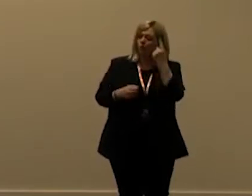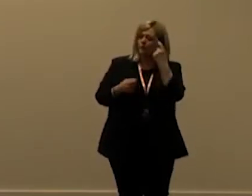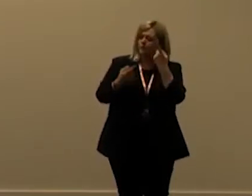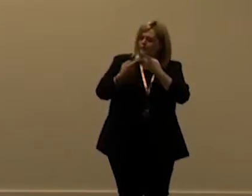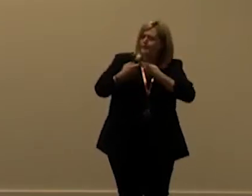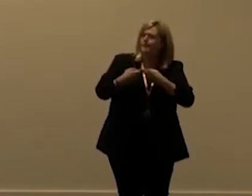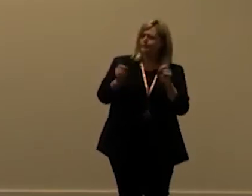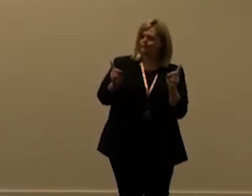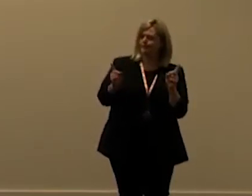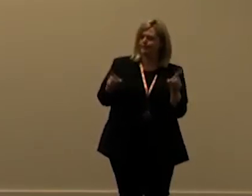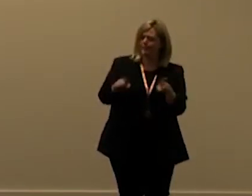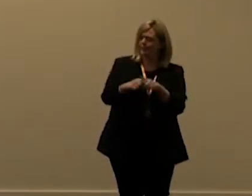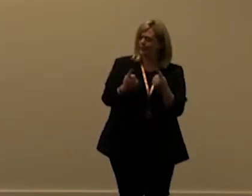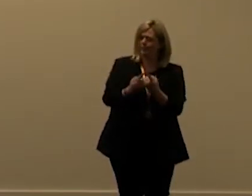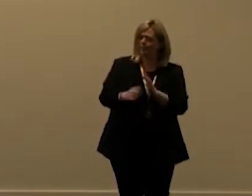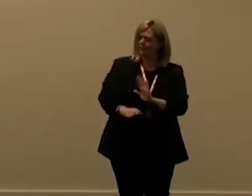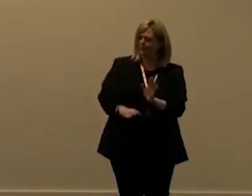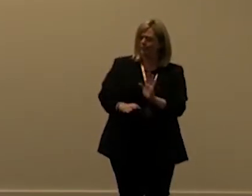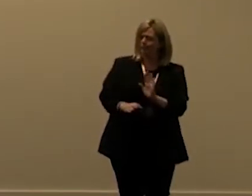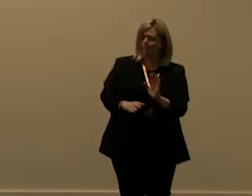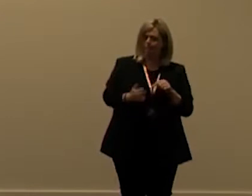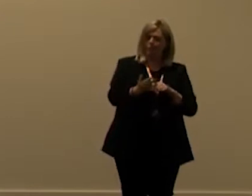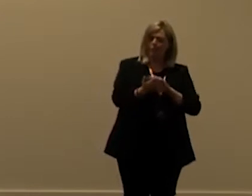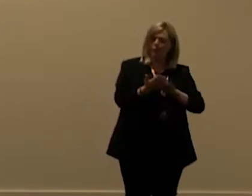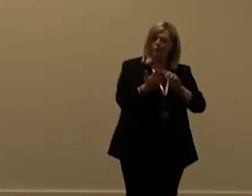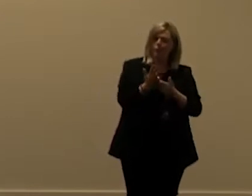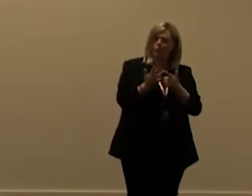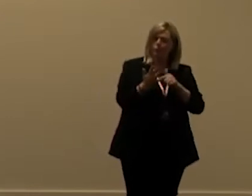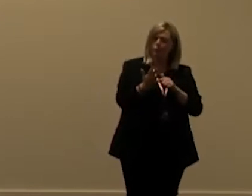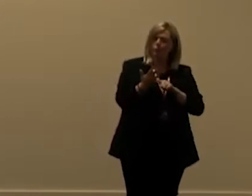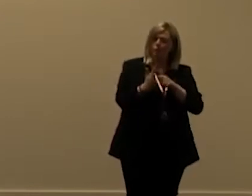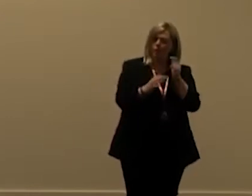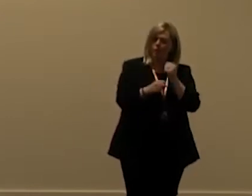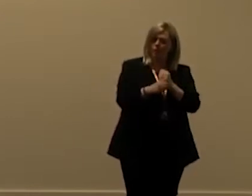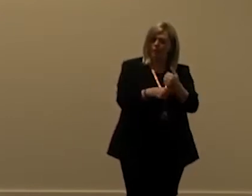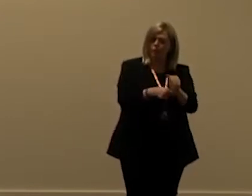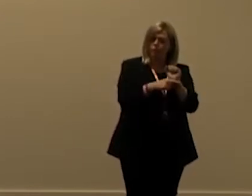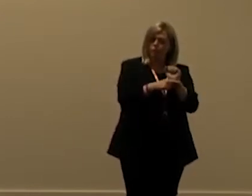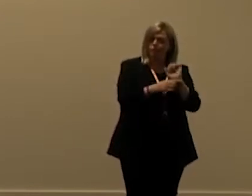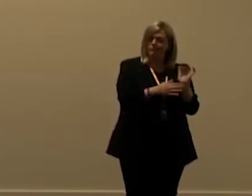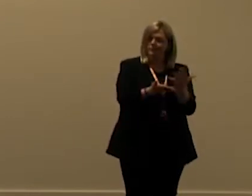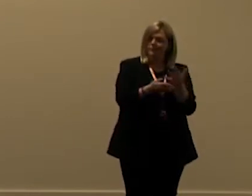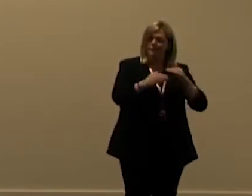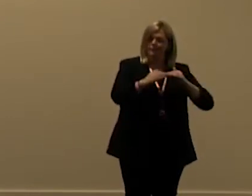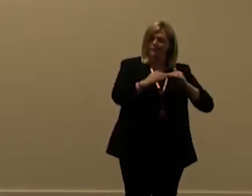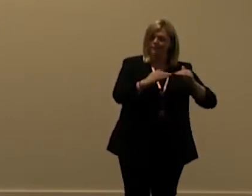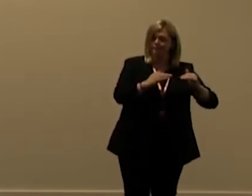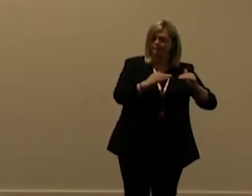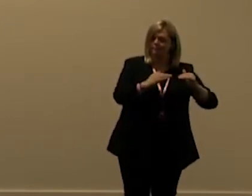that they're not the same thing the throttling is a way to protect the service stability to make sure that